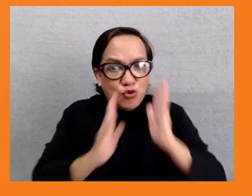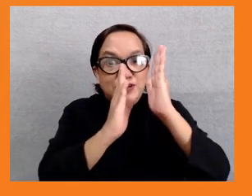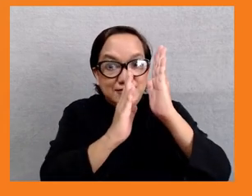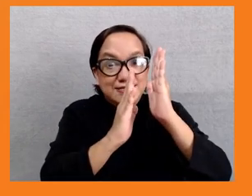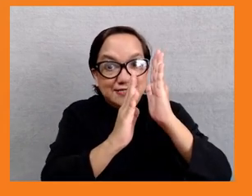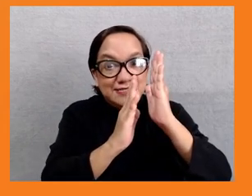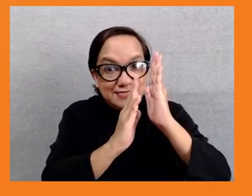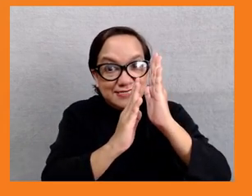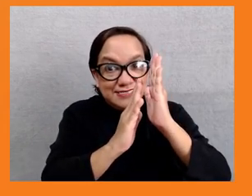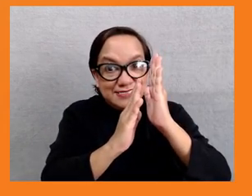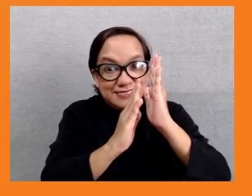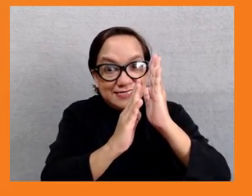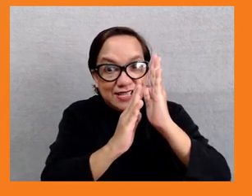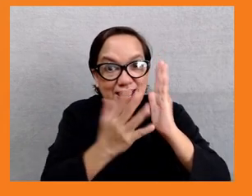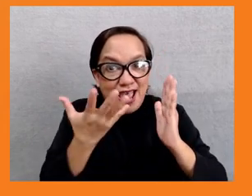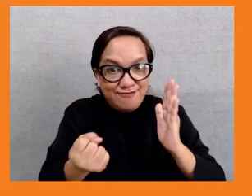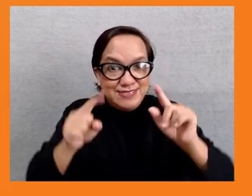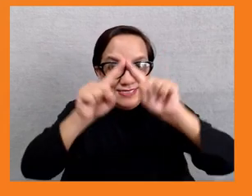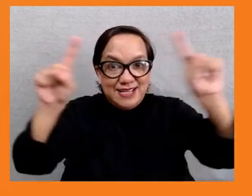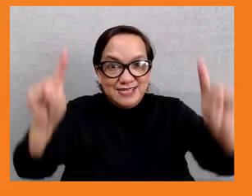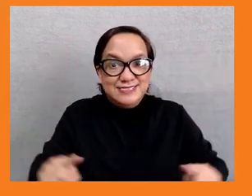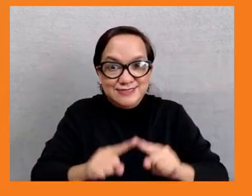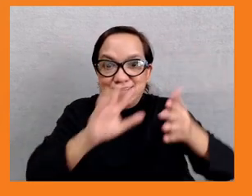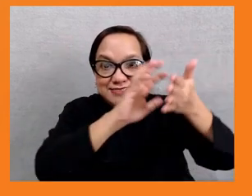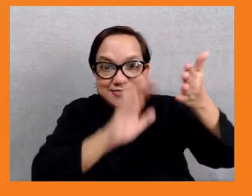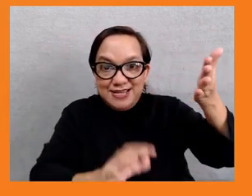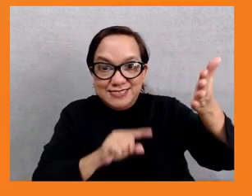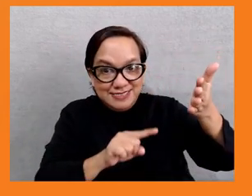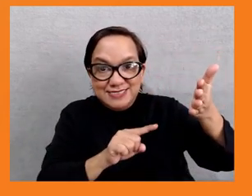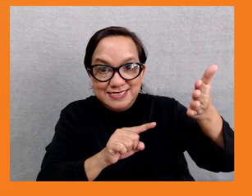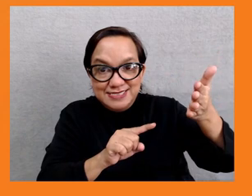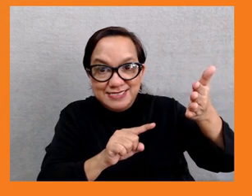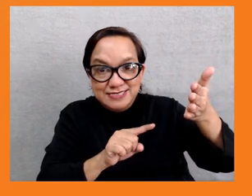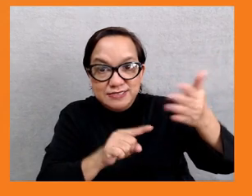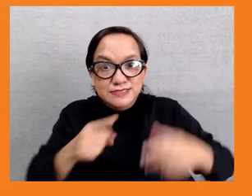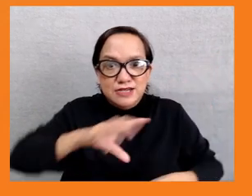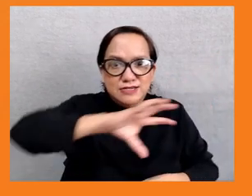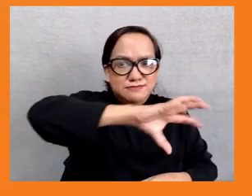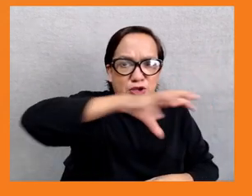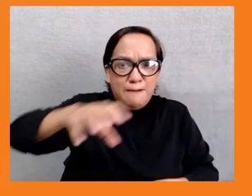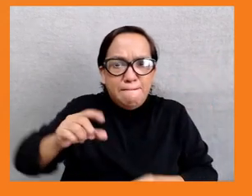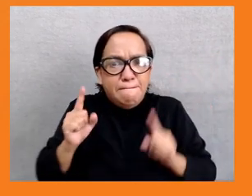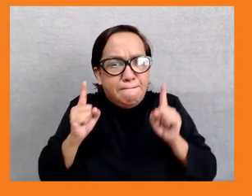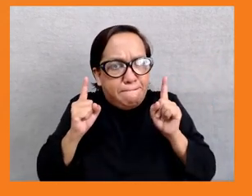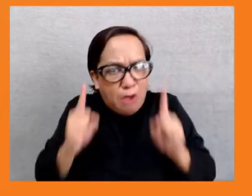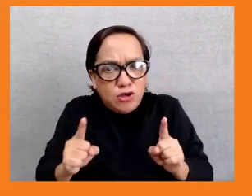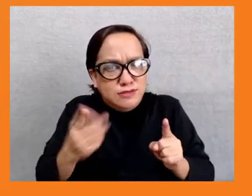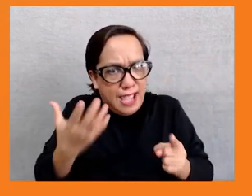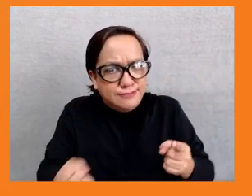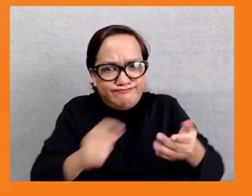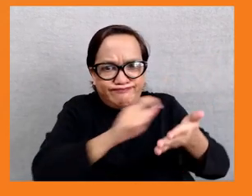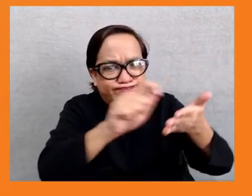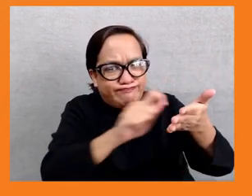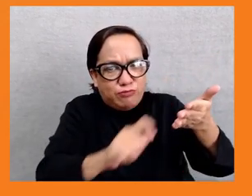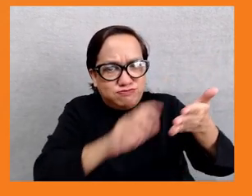It's challenging because countries need the capacity to document the value of people's property, even